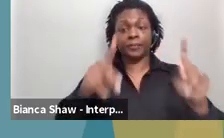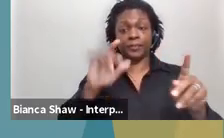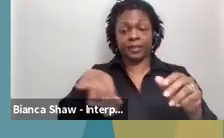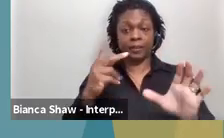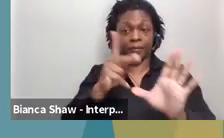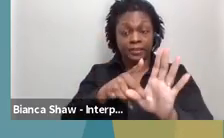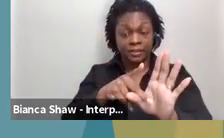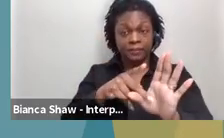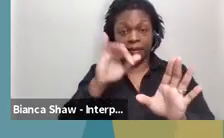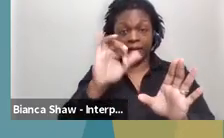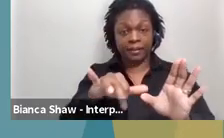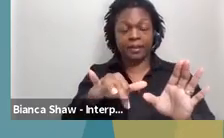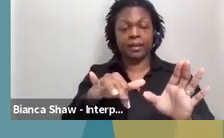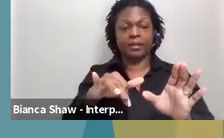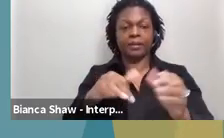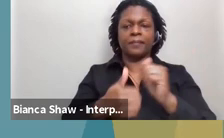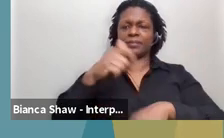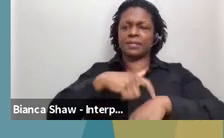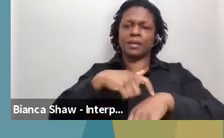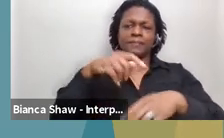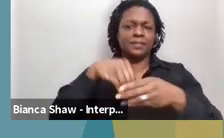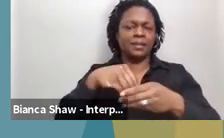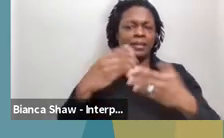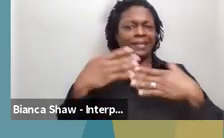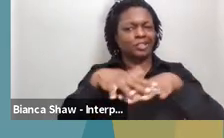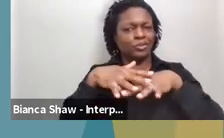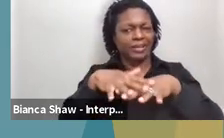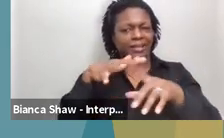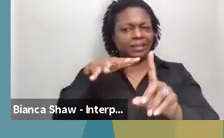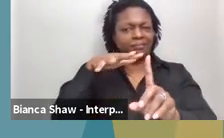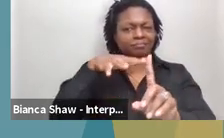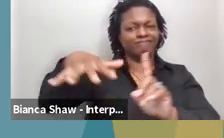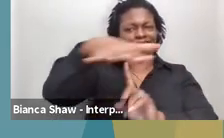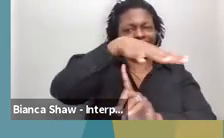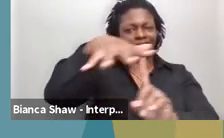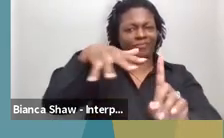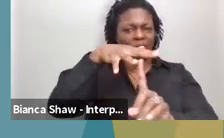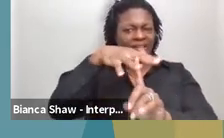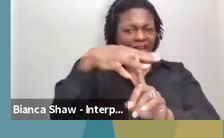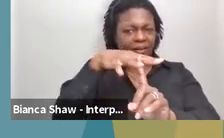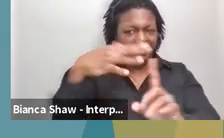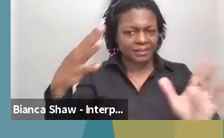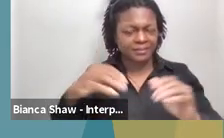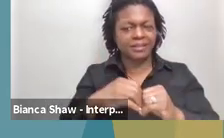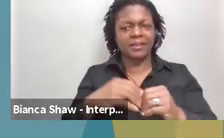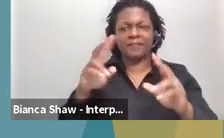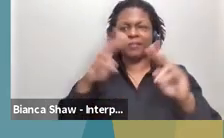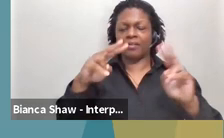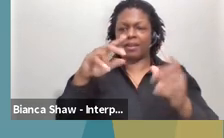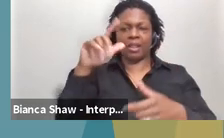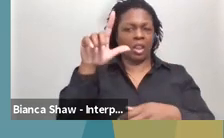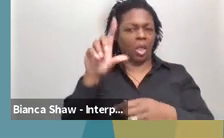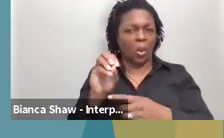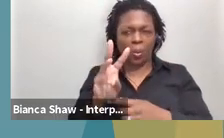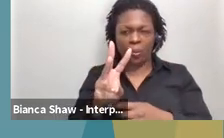uh, environments, uh, the very low percentage, as well as the rest of the percentage